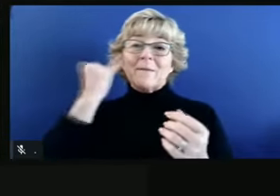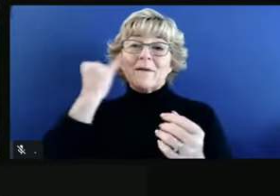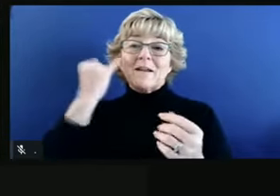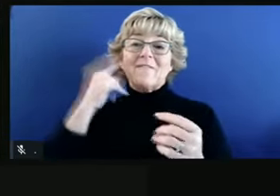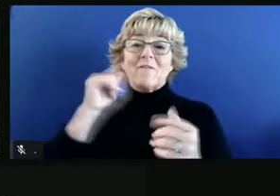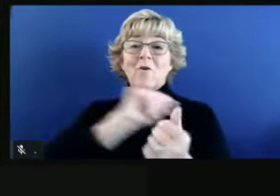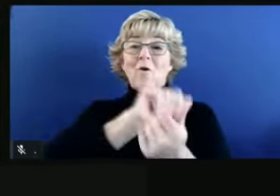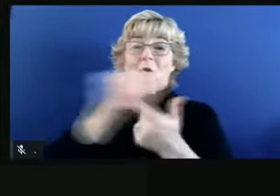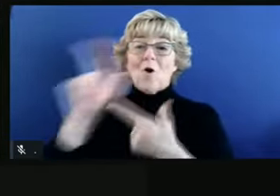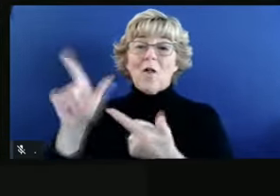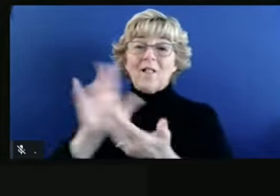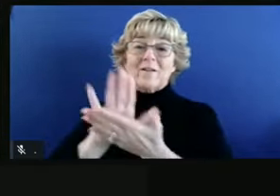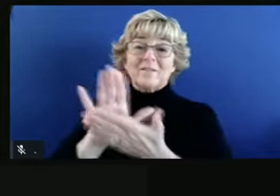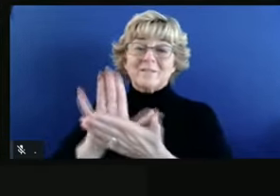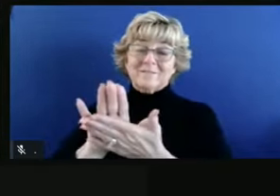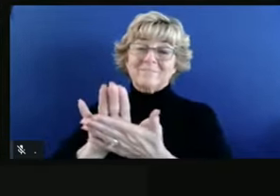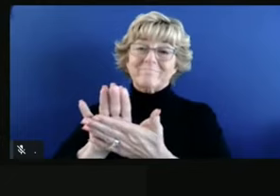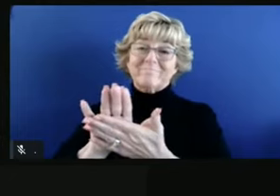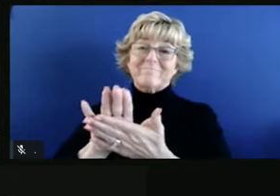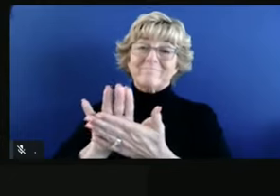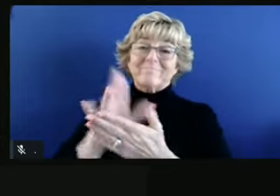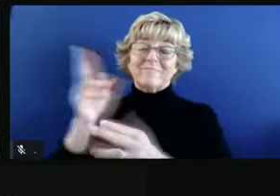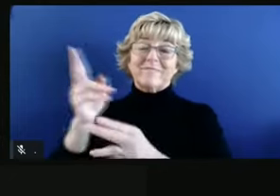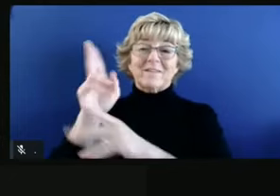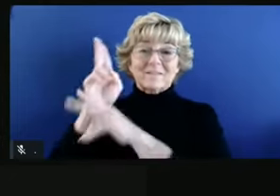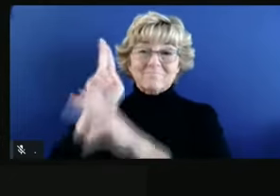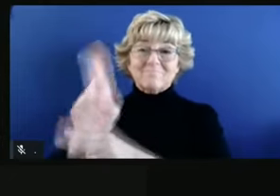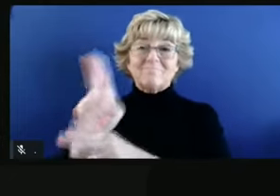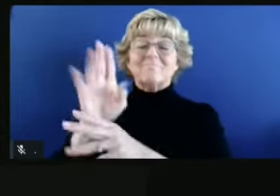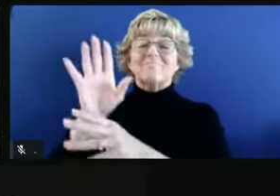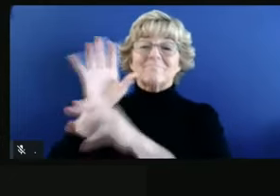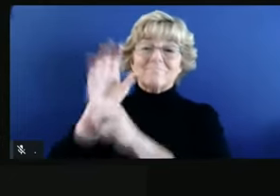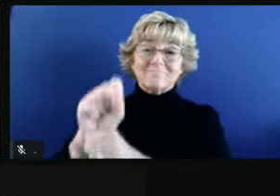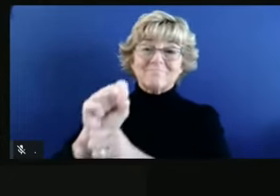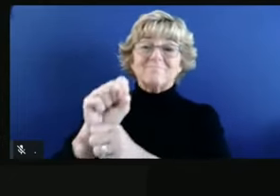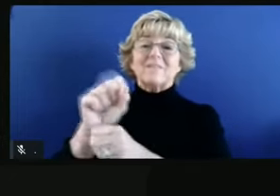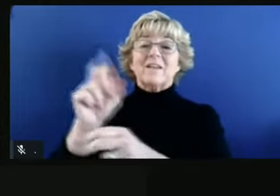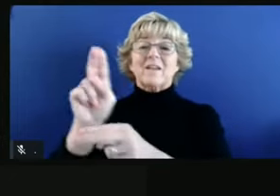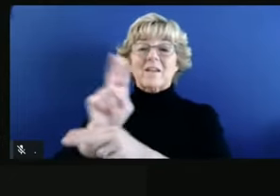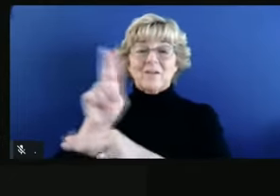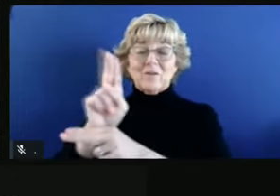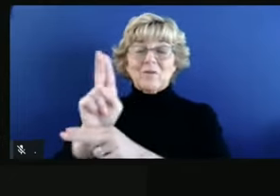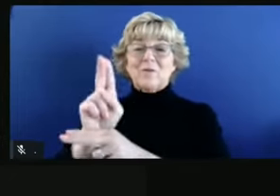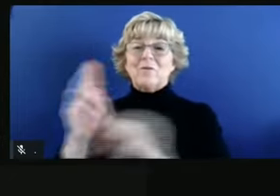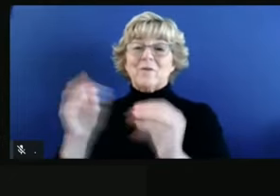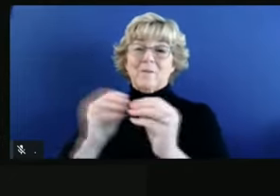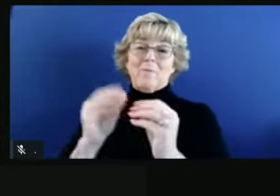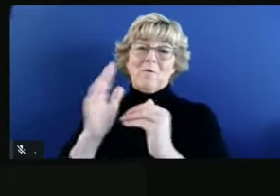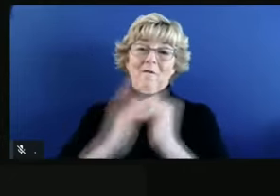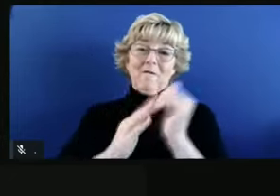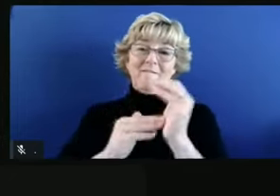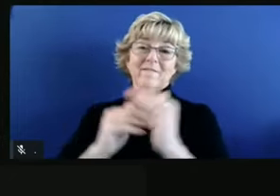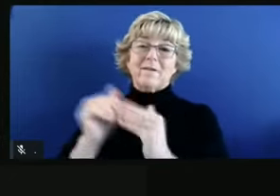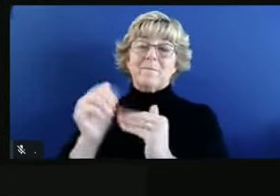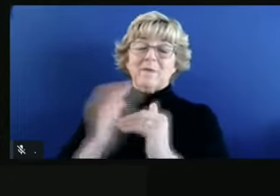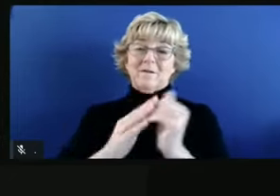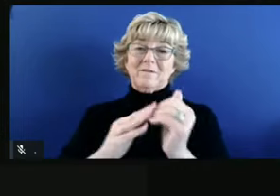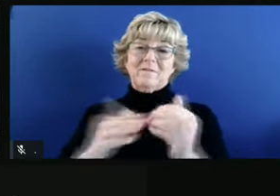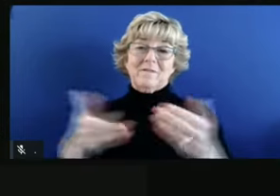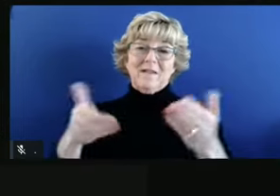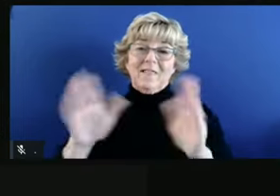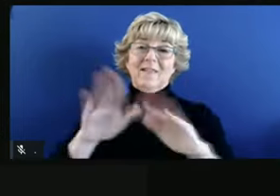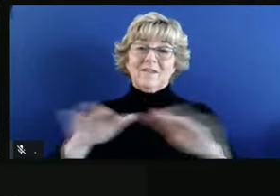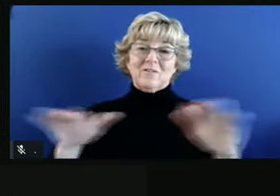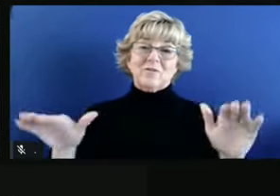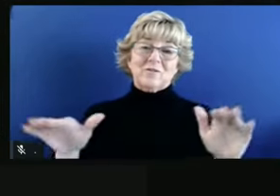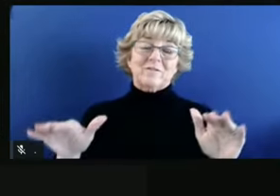use, but making sure that they're applied in a local and unique way creates a more comfortable situation and allowing us